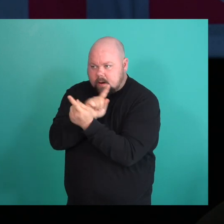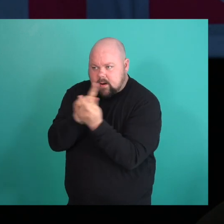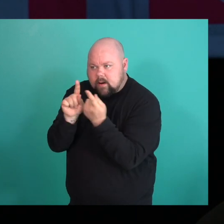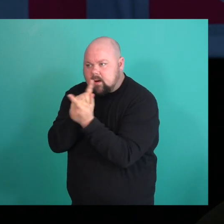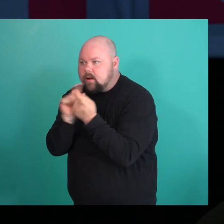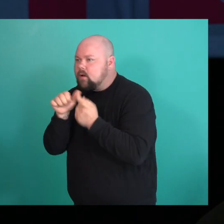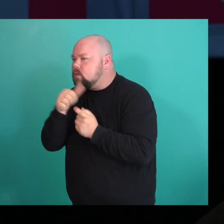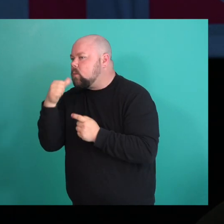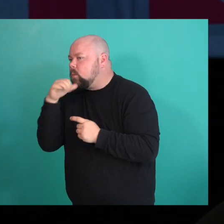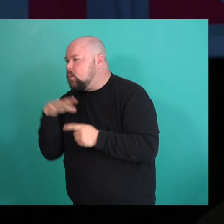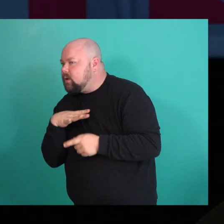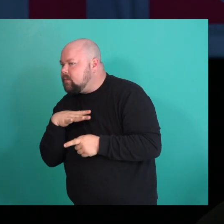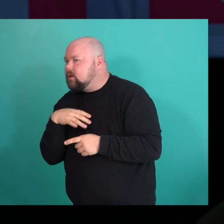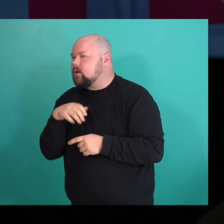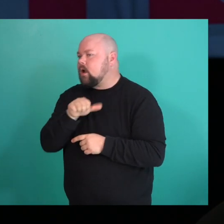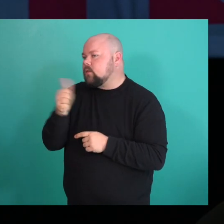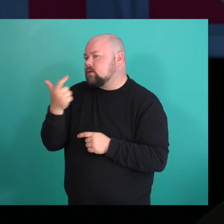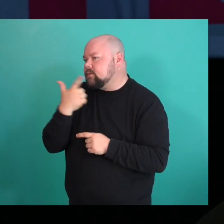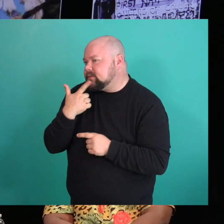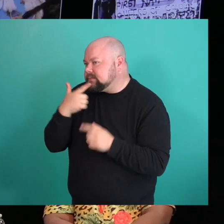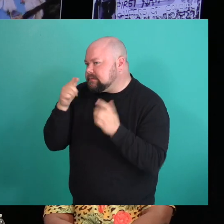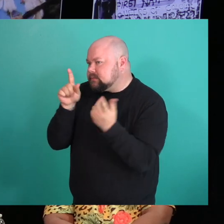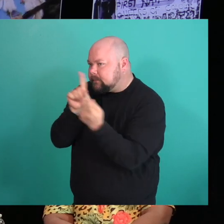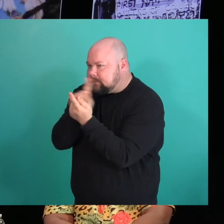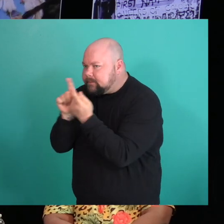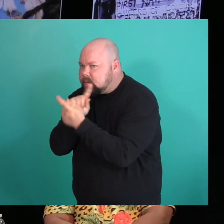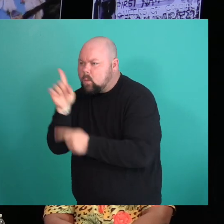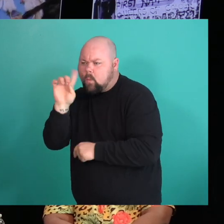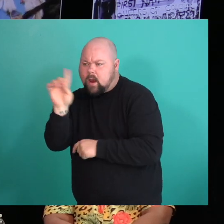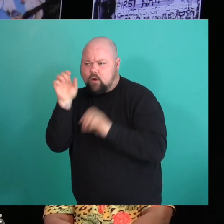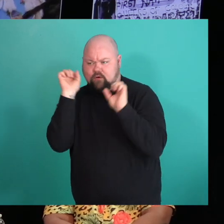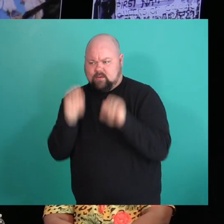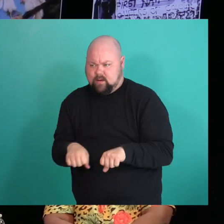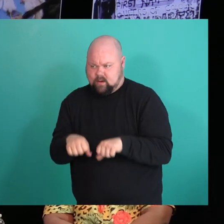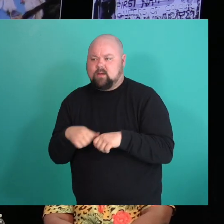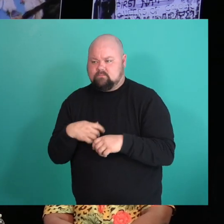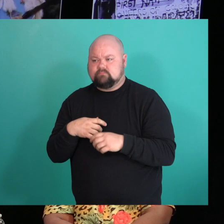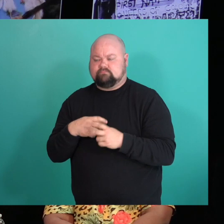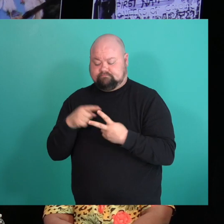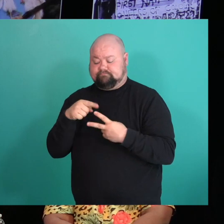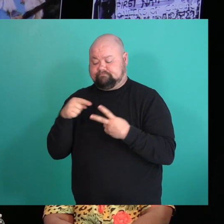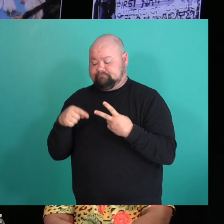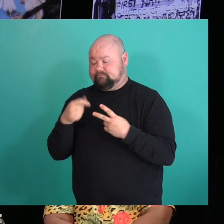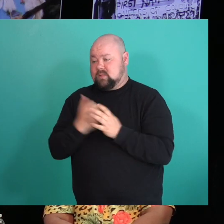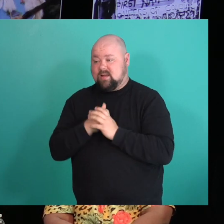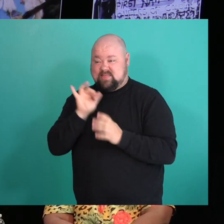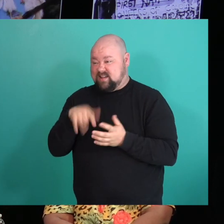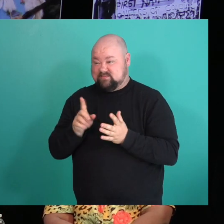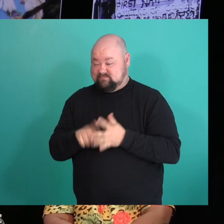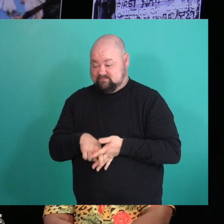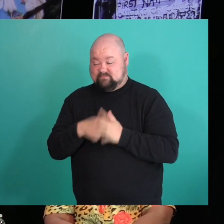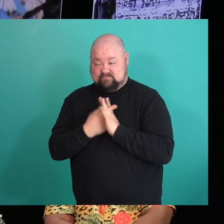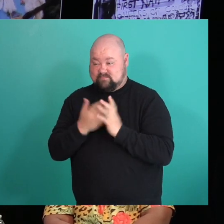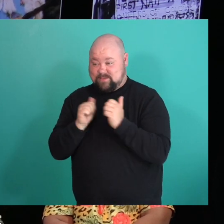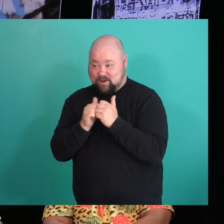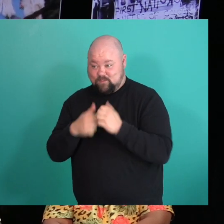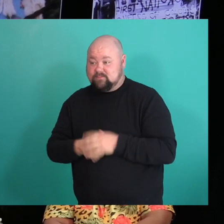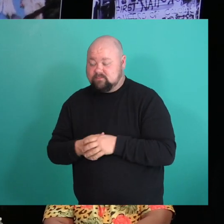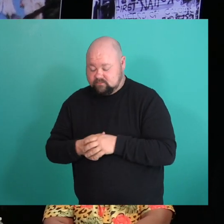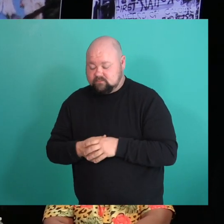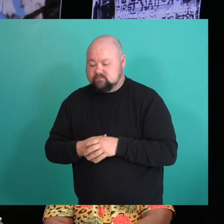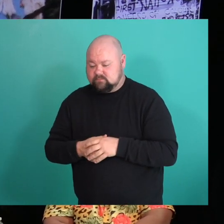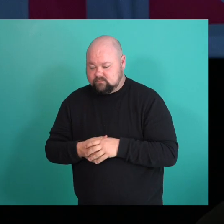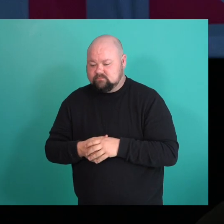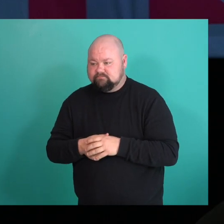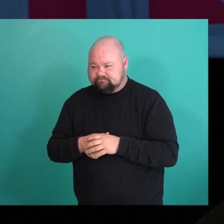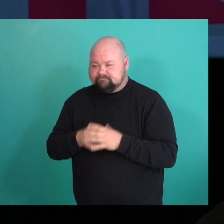women, other lesbians through those, through those two connections. And that's how we began, um, making,